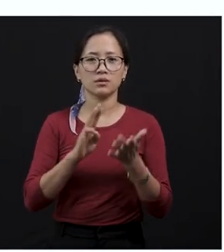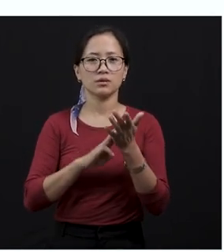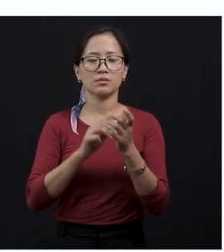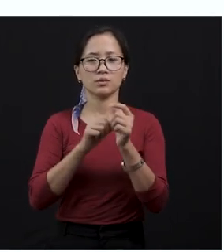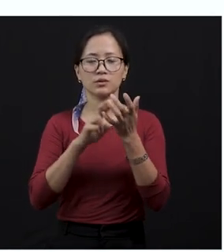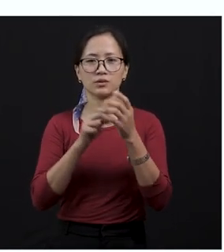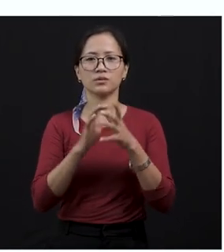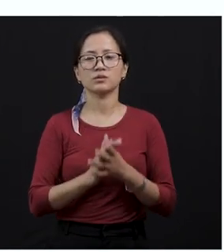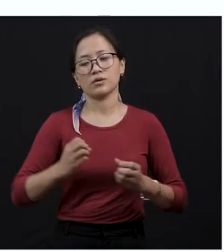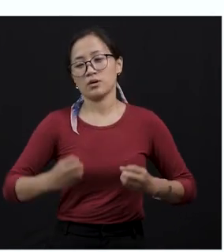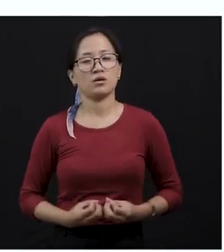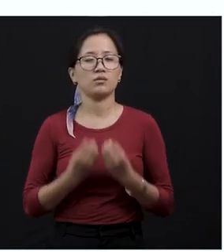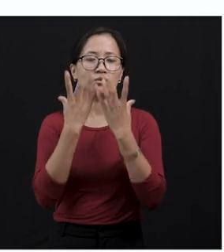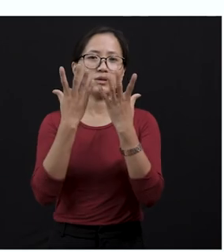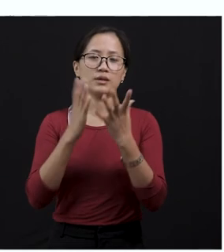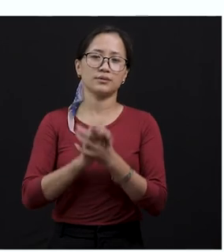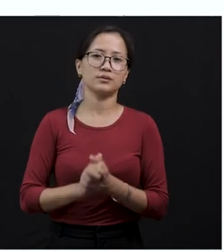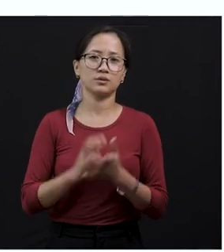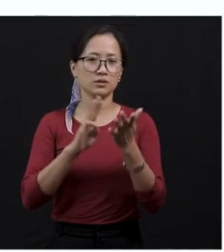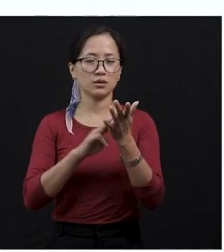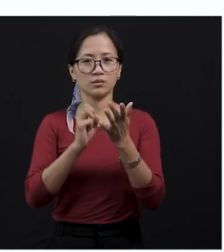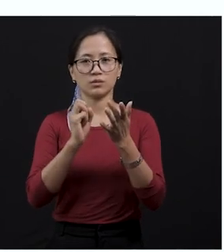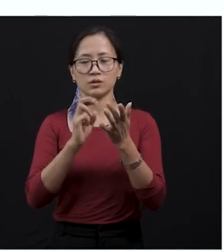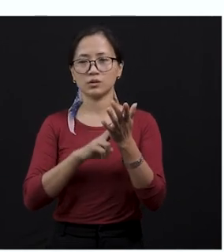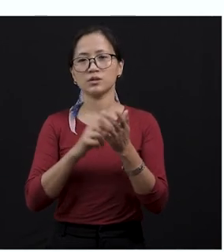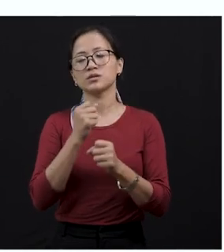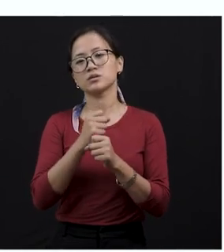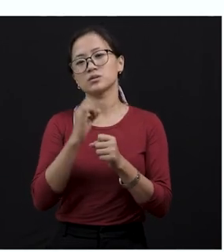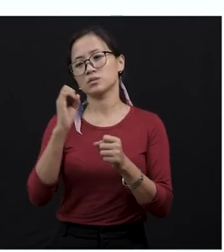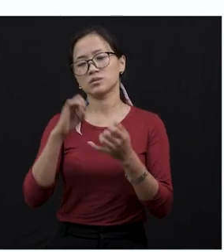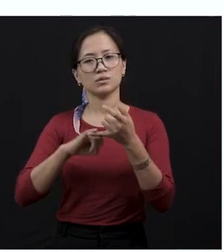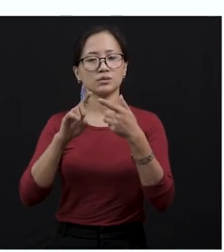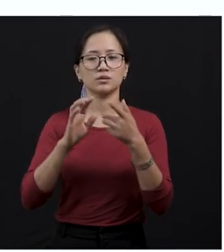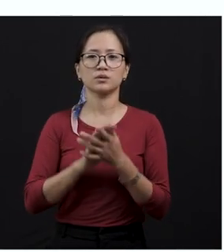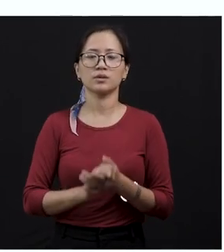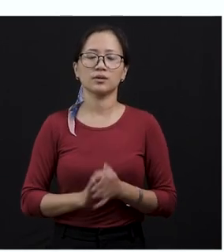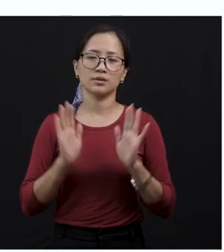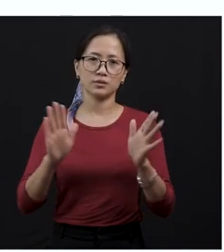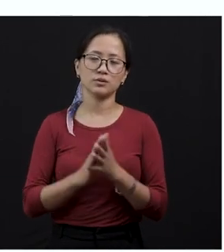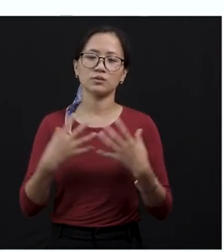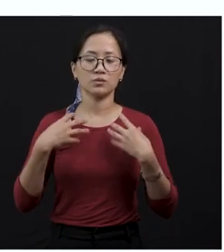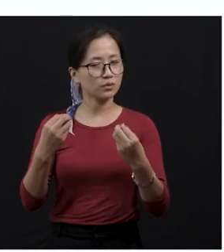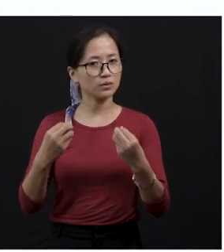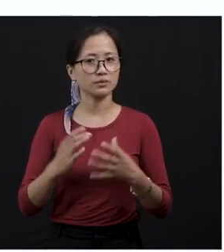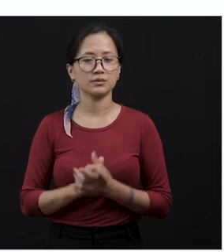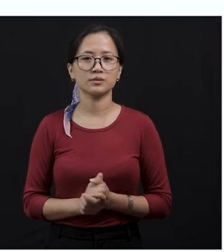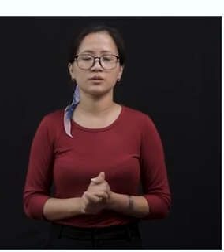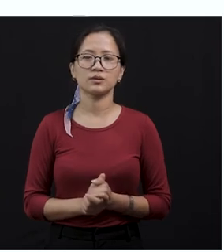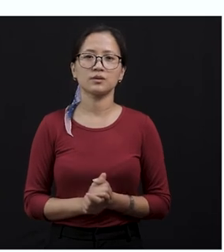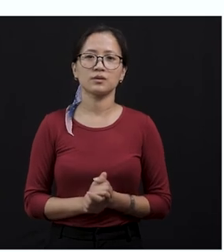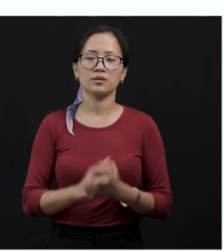also happy. He wanted, it wanted the mongoose to win the battle. And so, it happened the way it wanted. Though